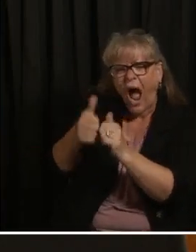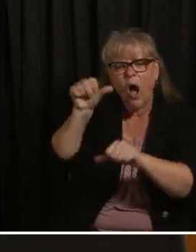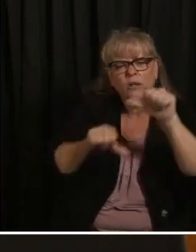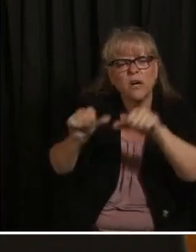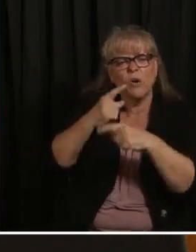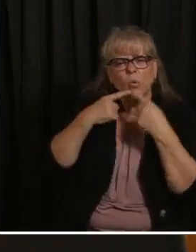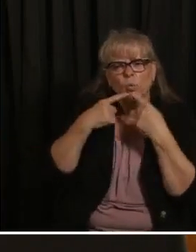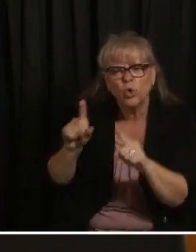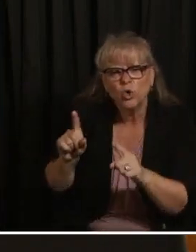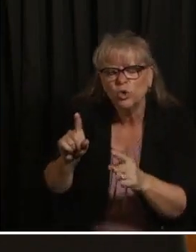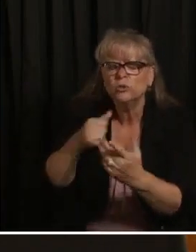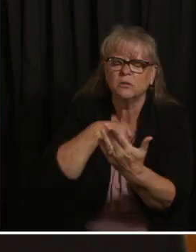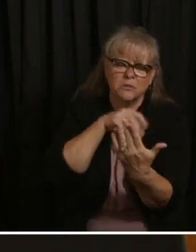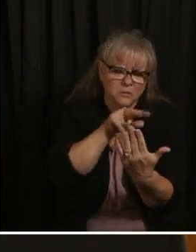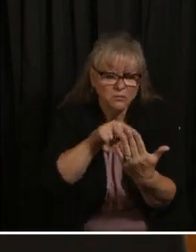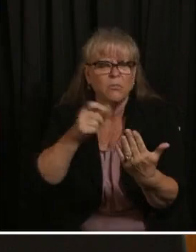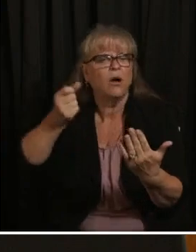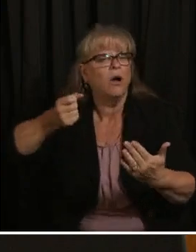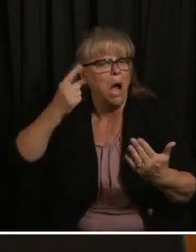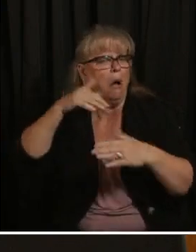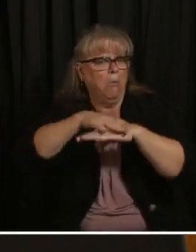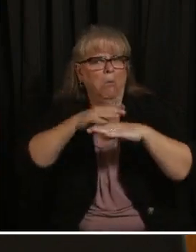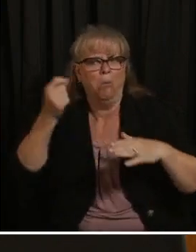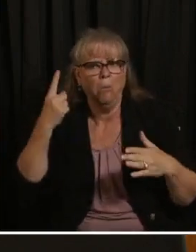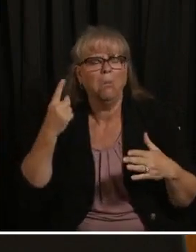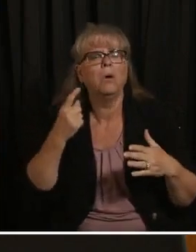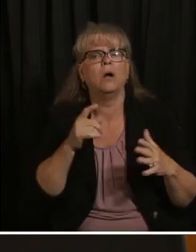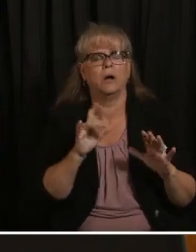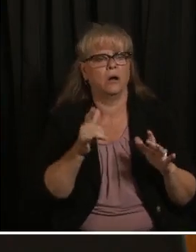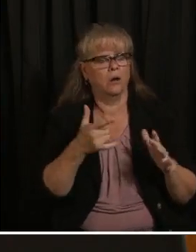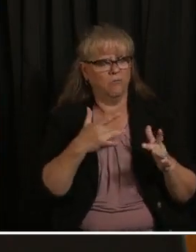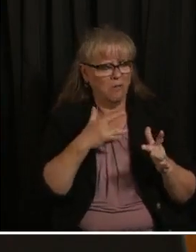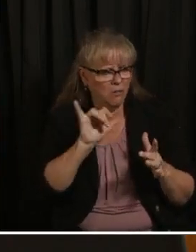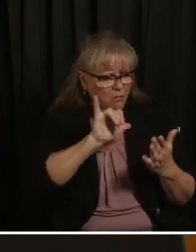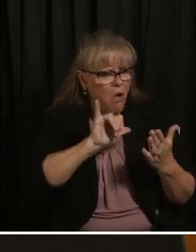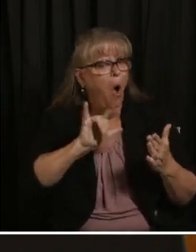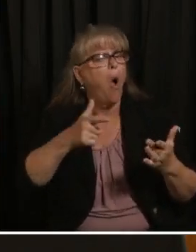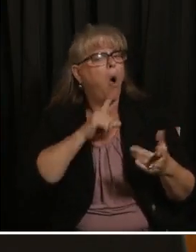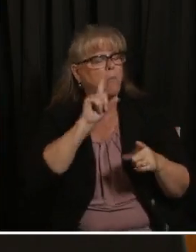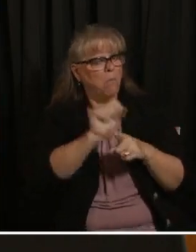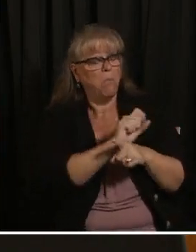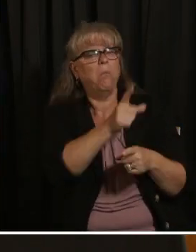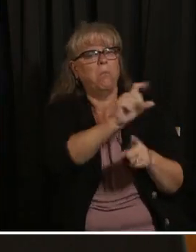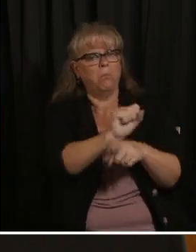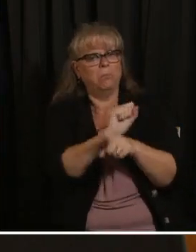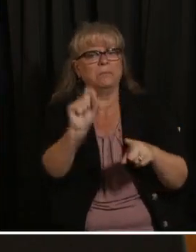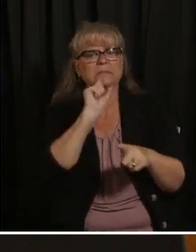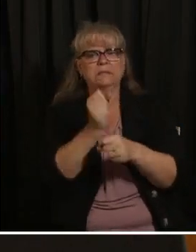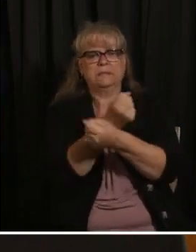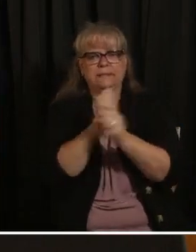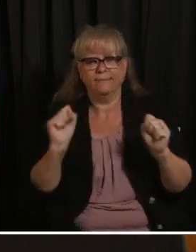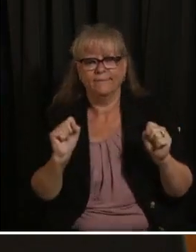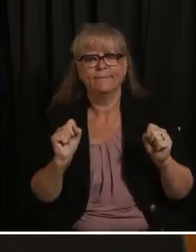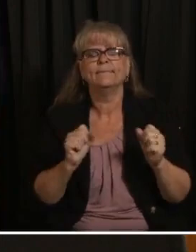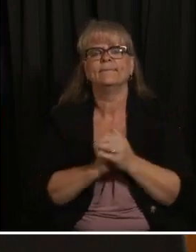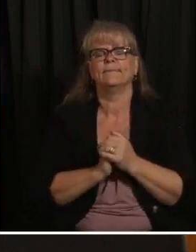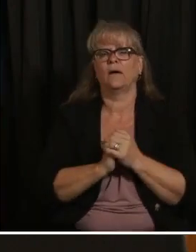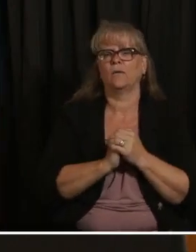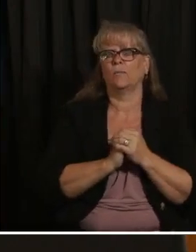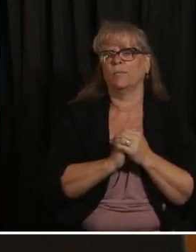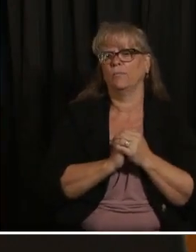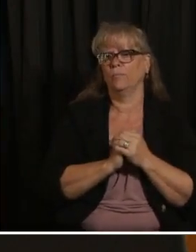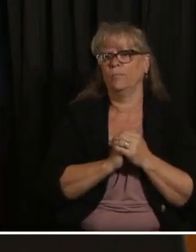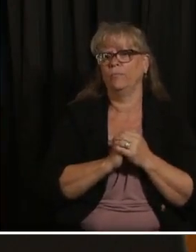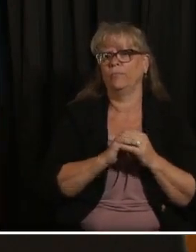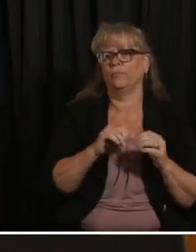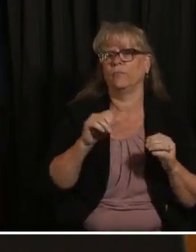confident and safe to get vaccinated because I knew how it was working and what I was doing I'm not exactly sure what I